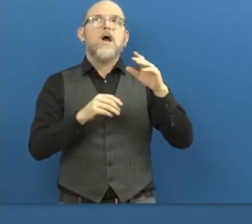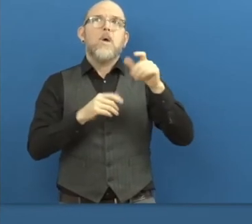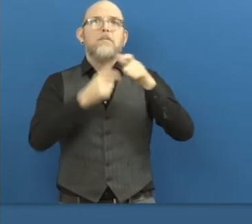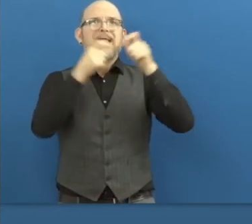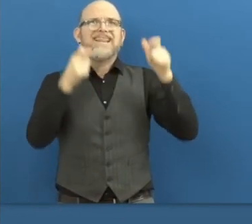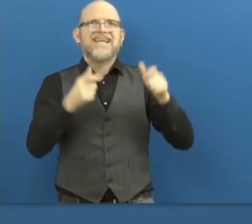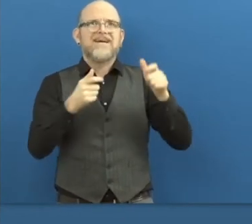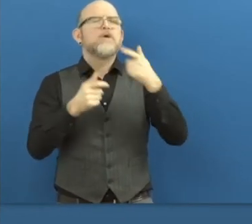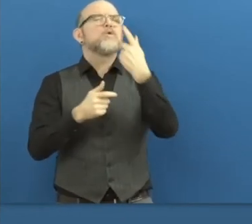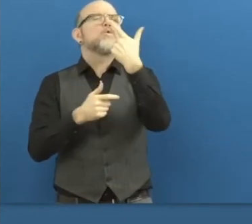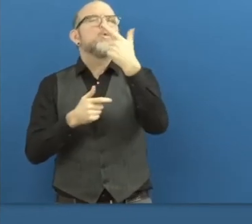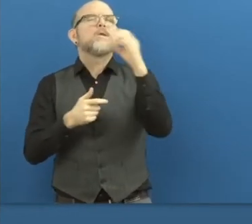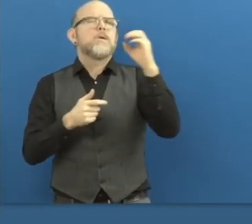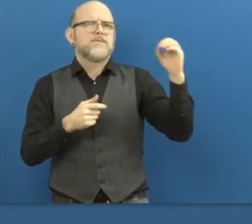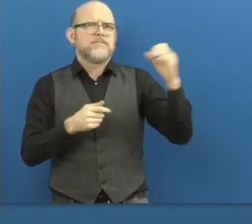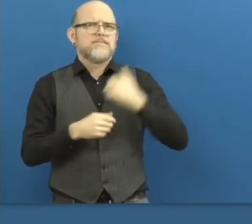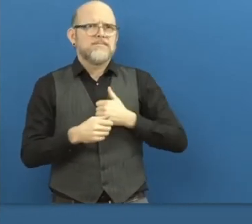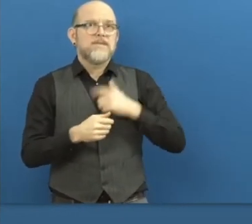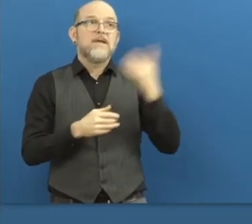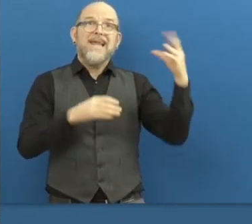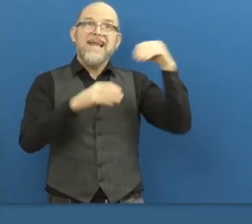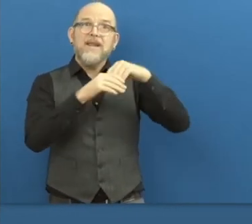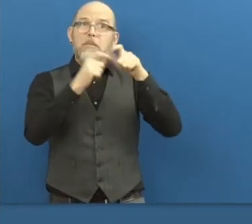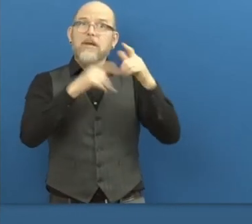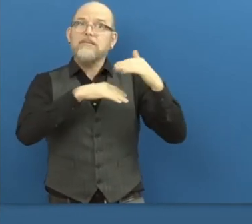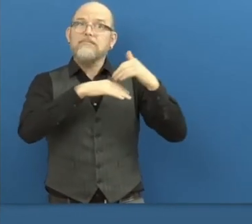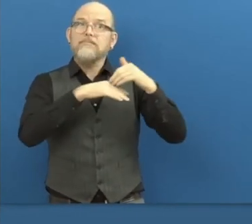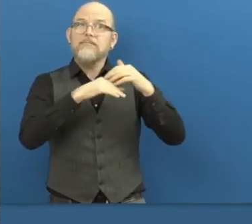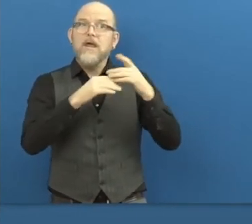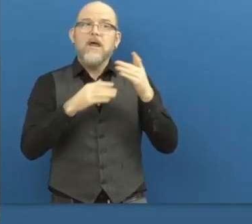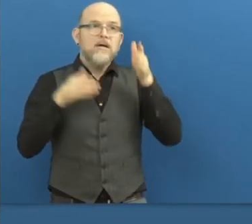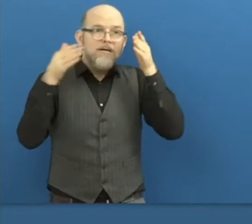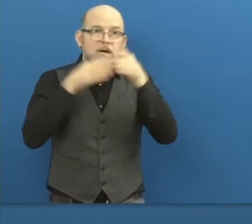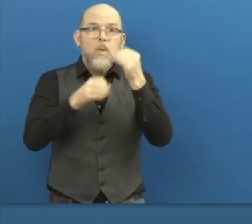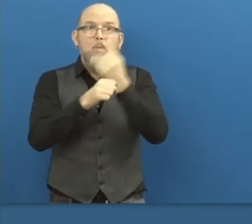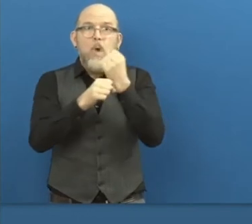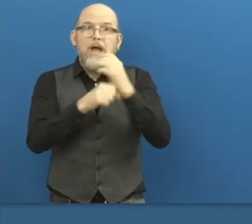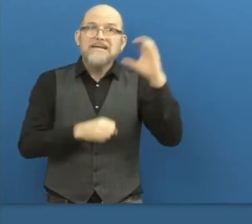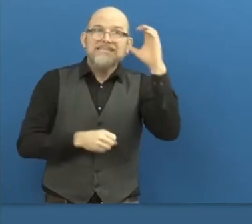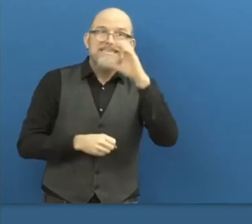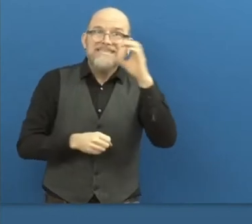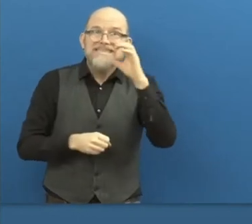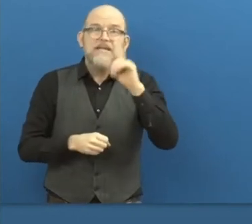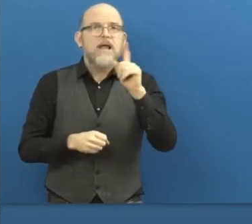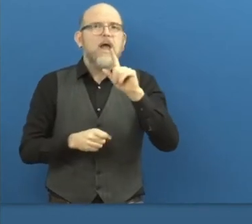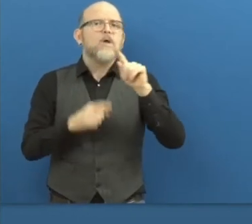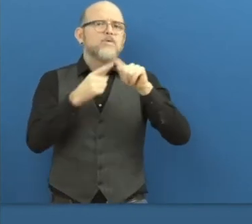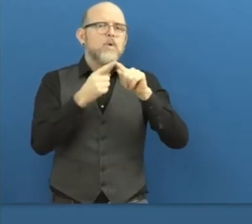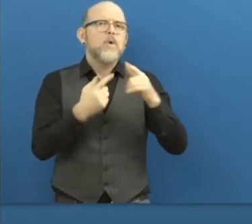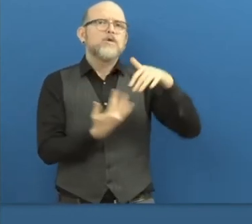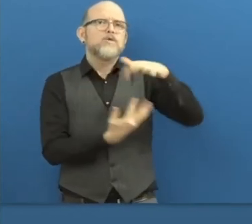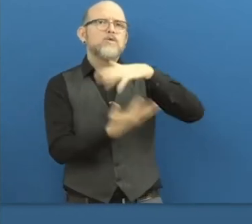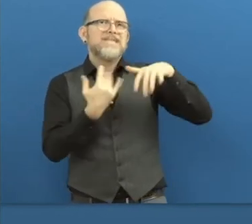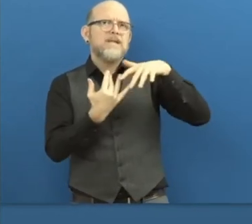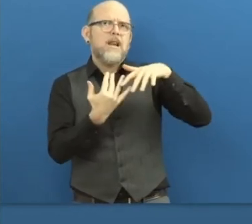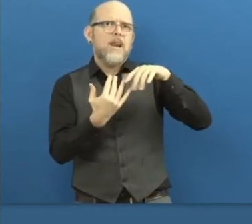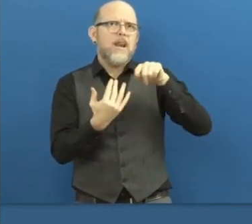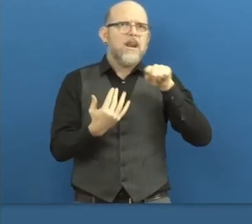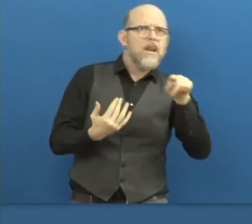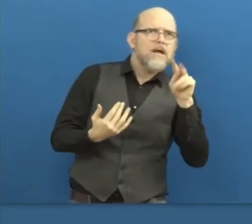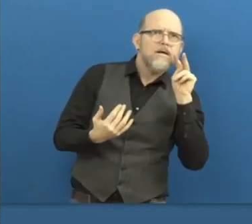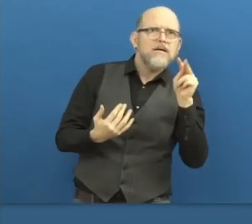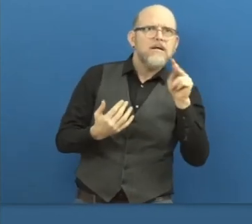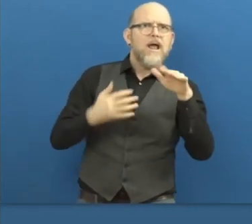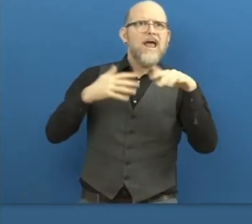we shift our view from labor inclusion to social labor inclusion. Because we learned that